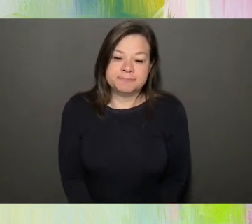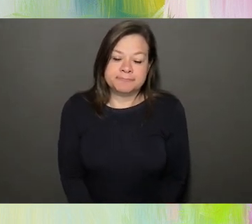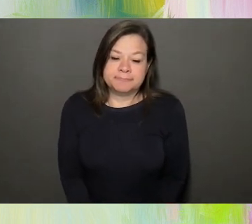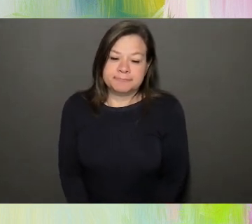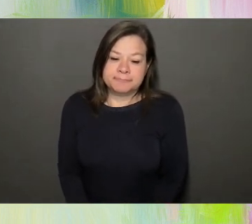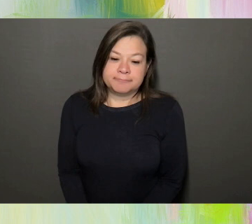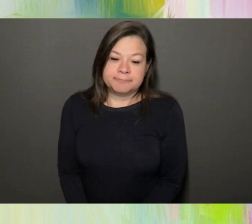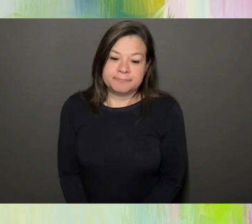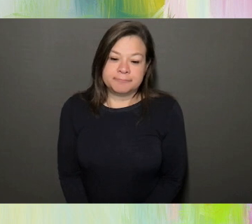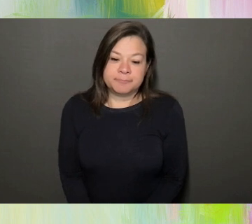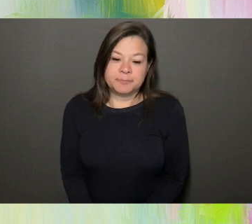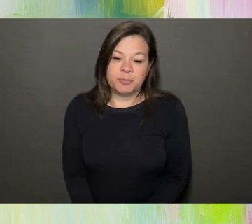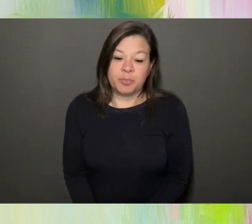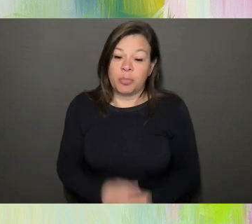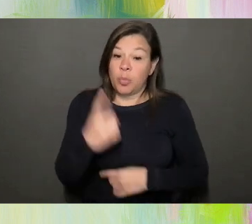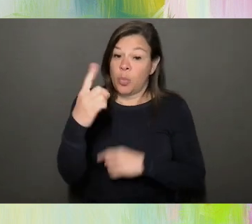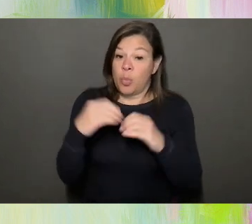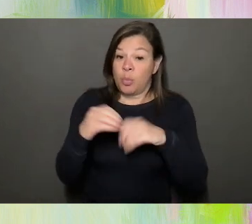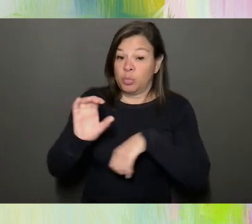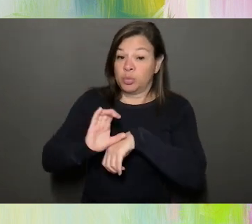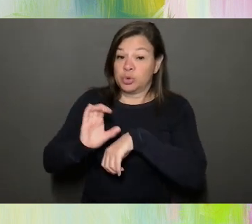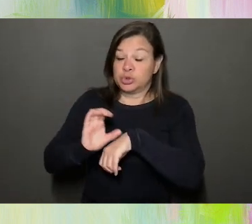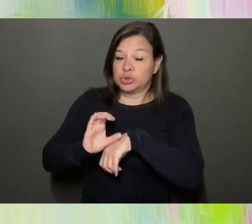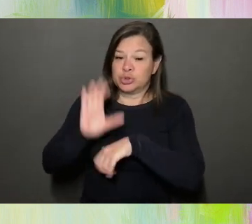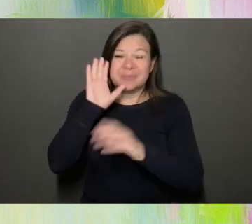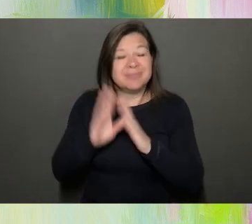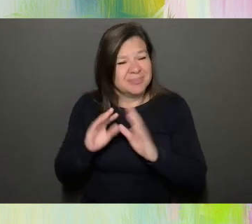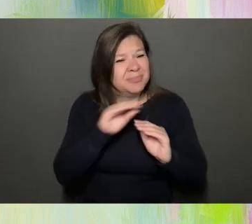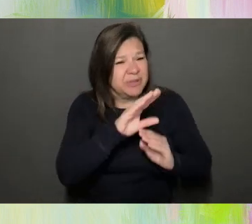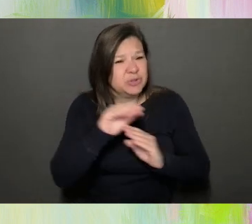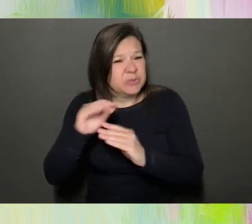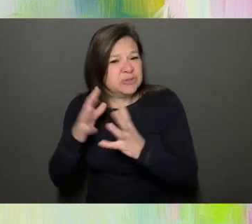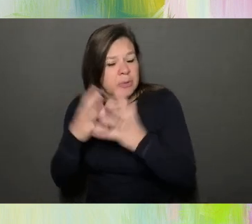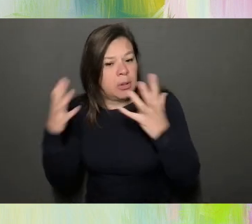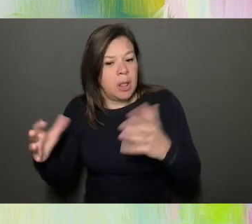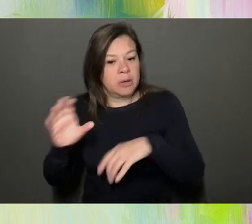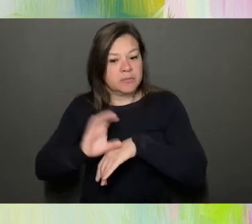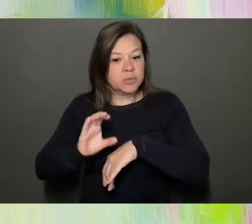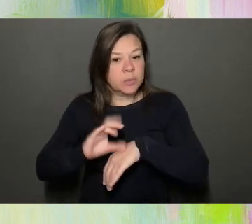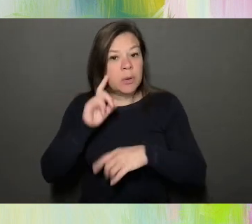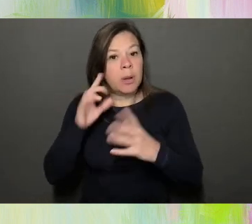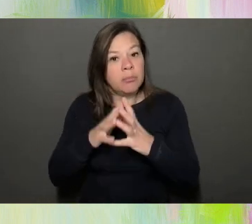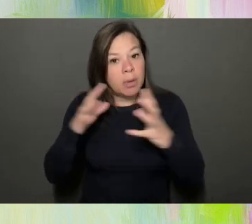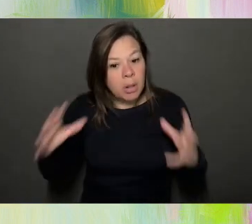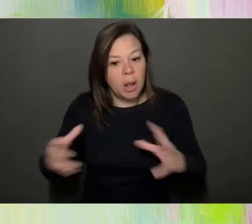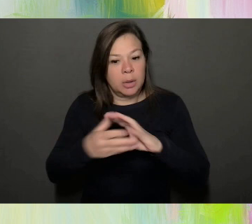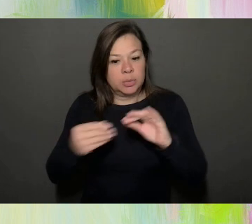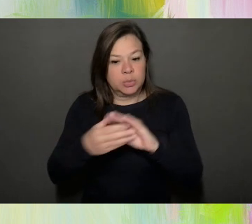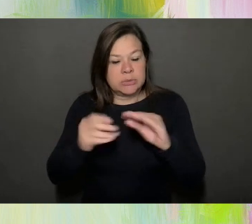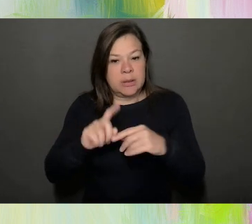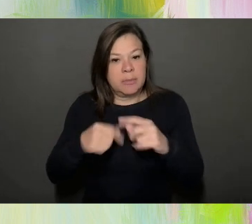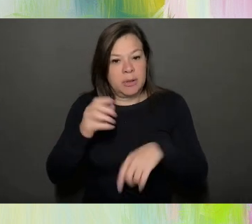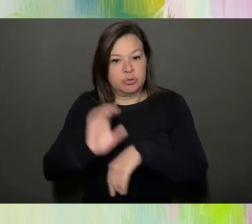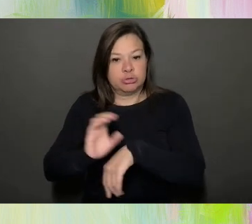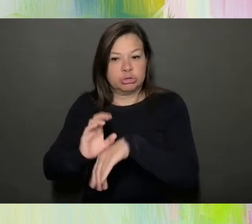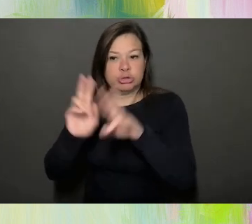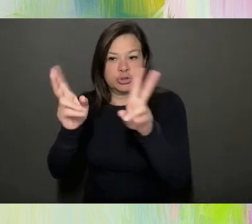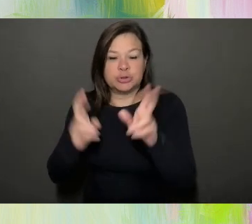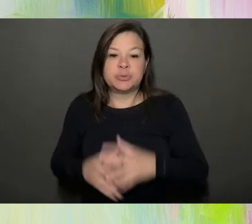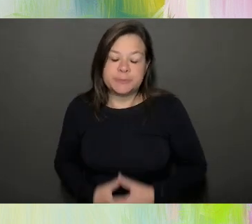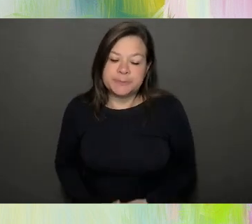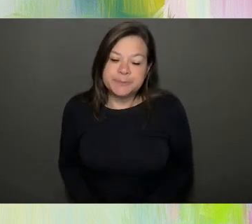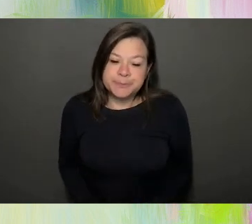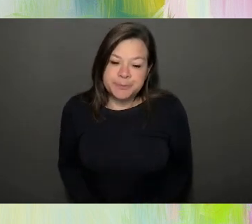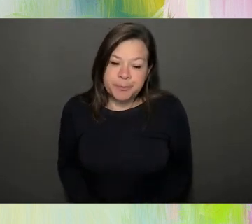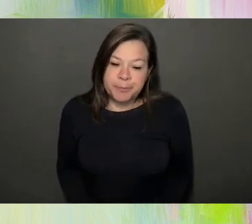One more church photo because they took a lot of these and they actually had a lot to say about this. Um, and this